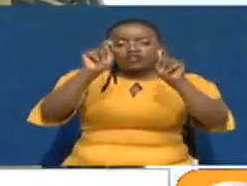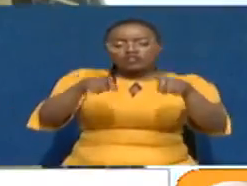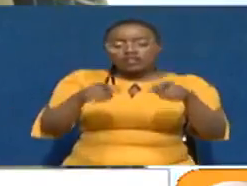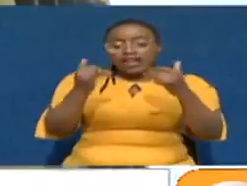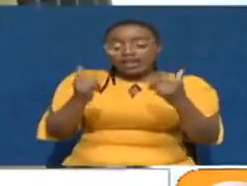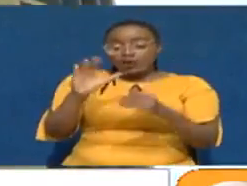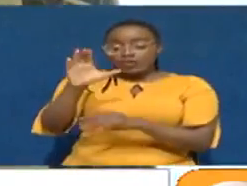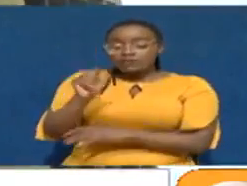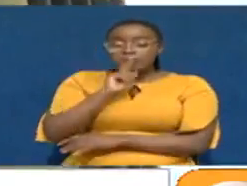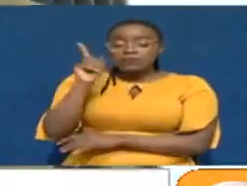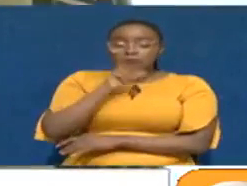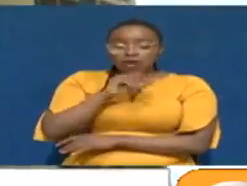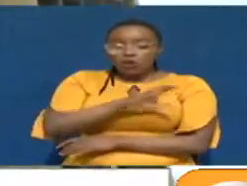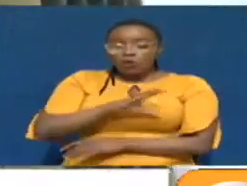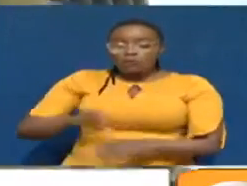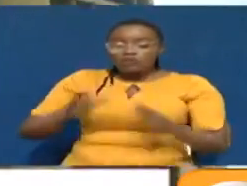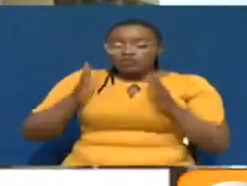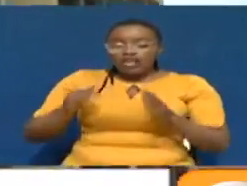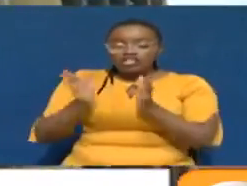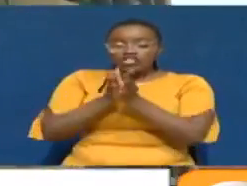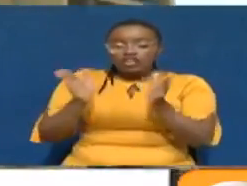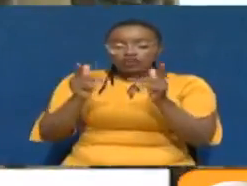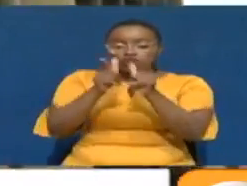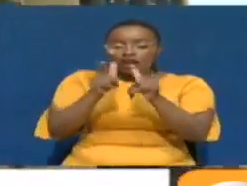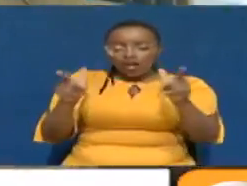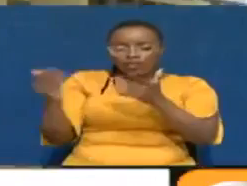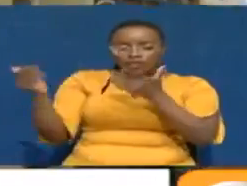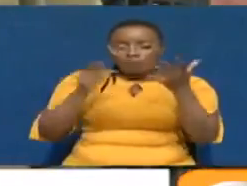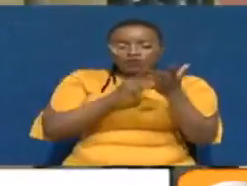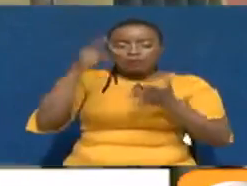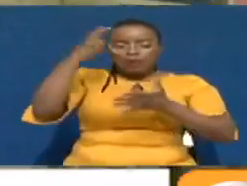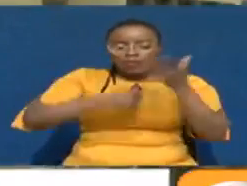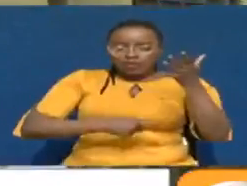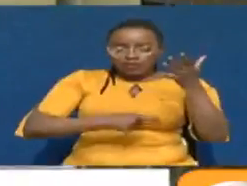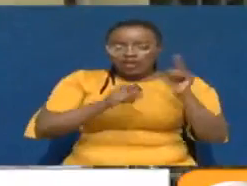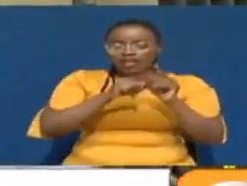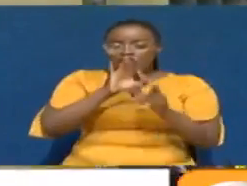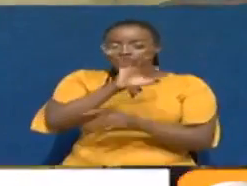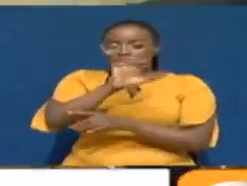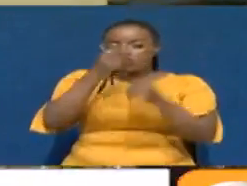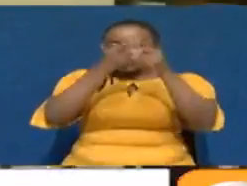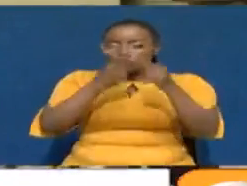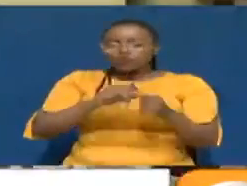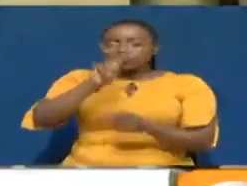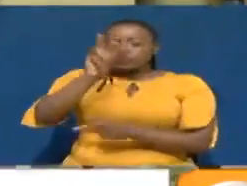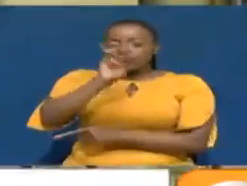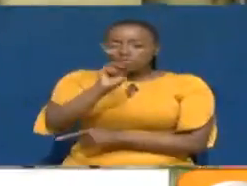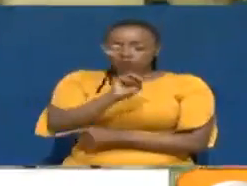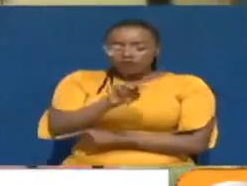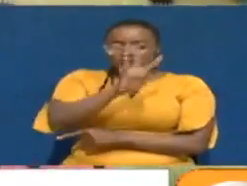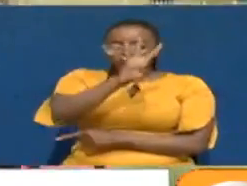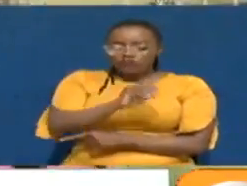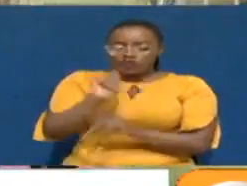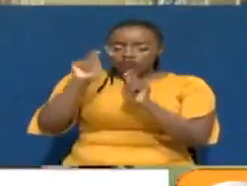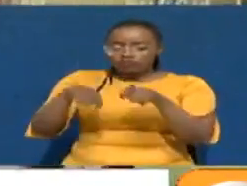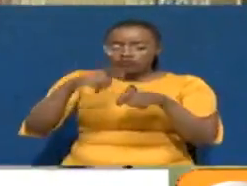Yatani has now directed Commissioner General Gidhi Mburu to allow importers to pay taxes, levies, and fees amounting to 2 million shillings per 40